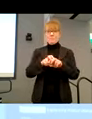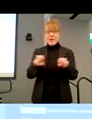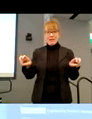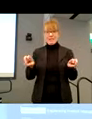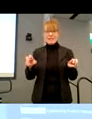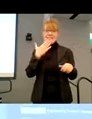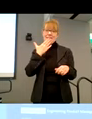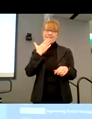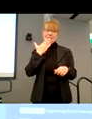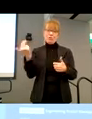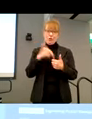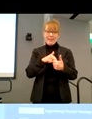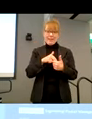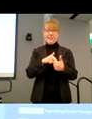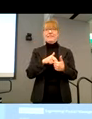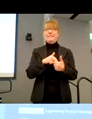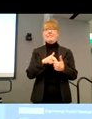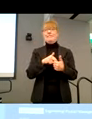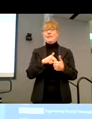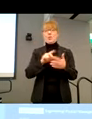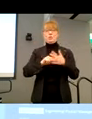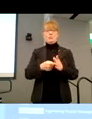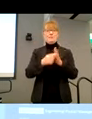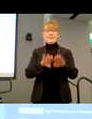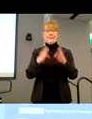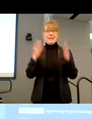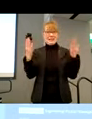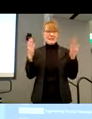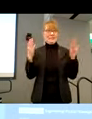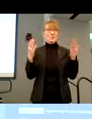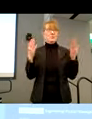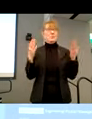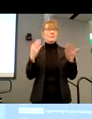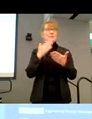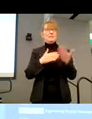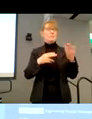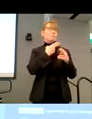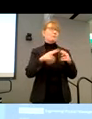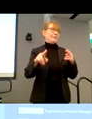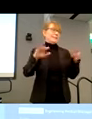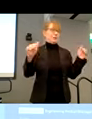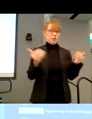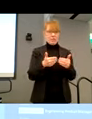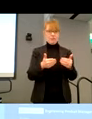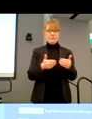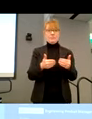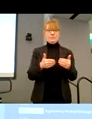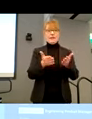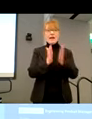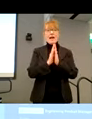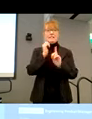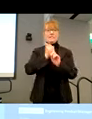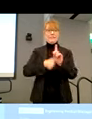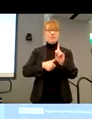thank them for joining us. And I just want to begin with, uh, some brief introductions. I'm going to ask each